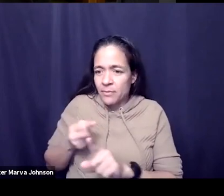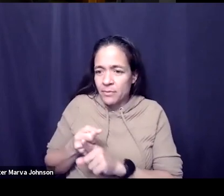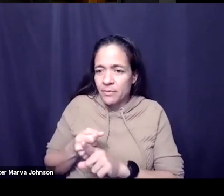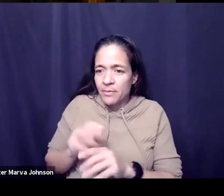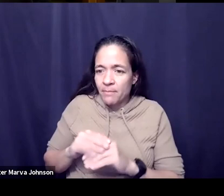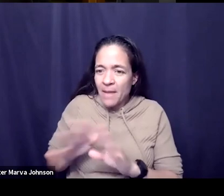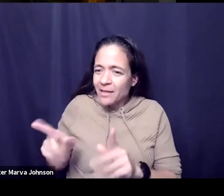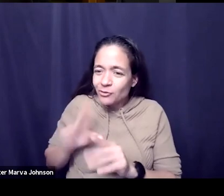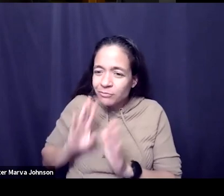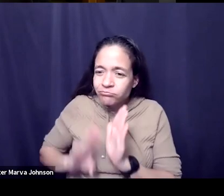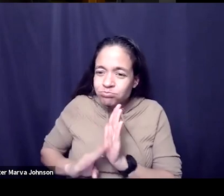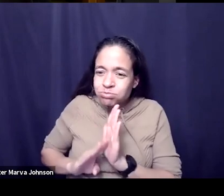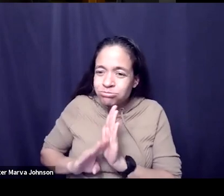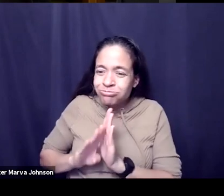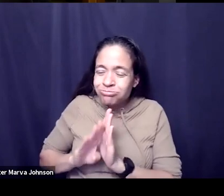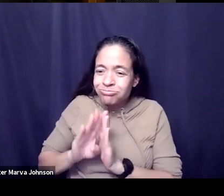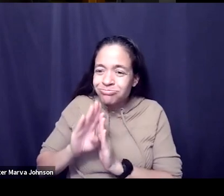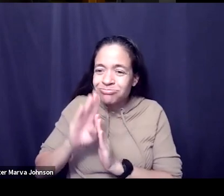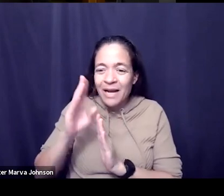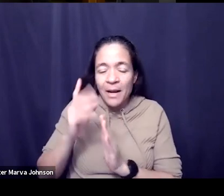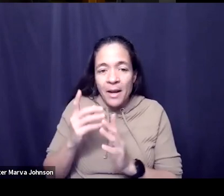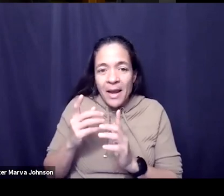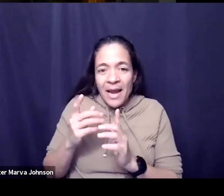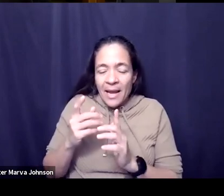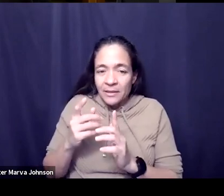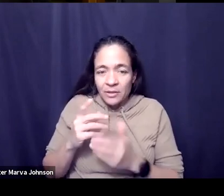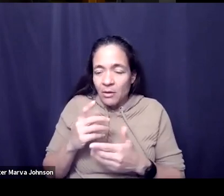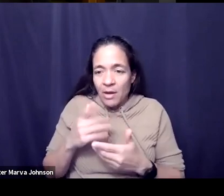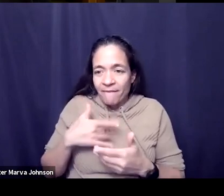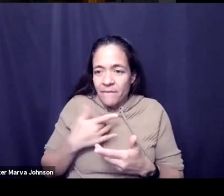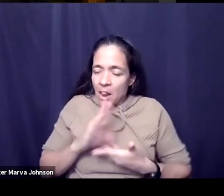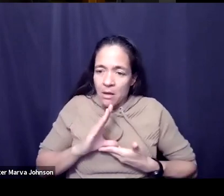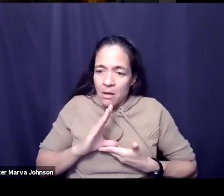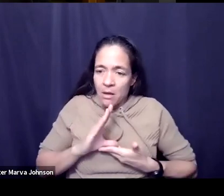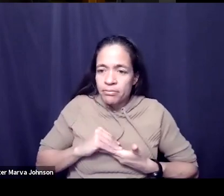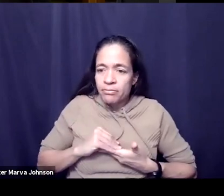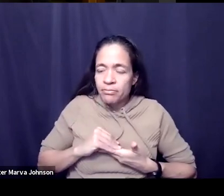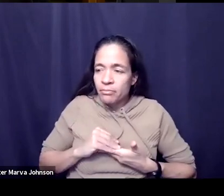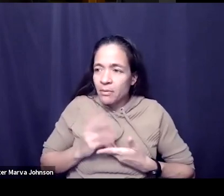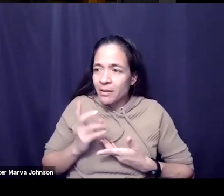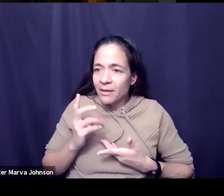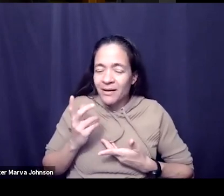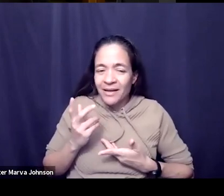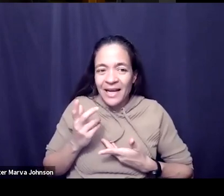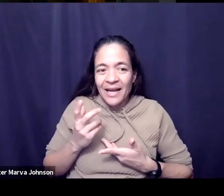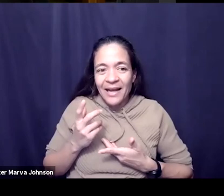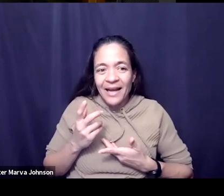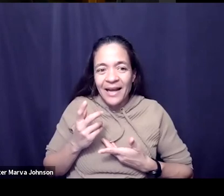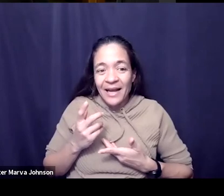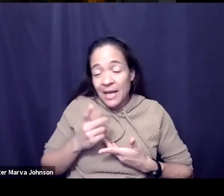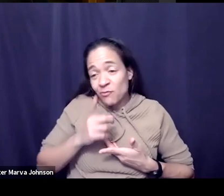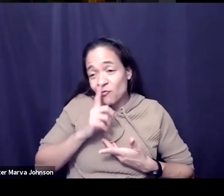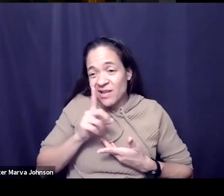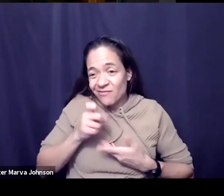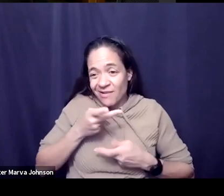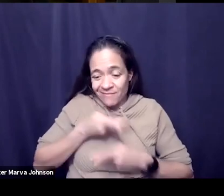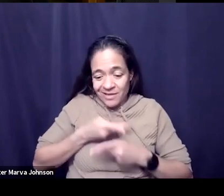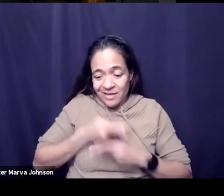a leader there's only so much gusto that you have in the tank and you got to also take care of yourself where you can take care of others